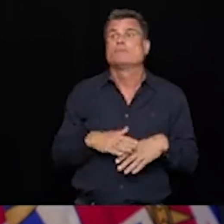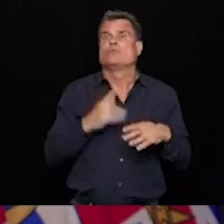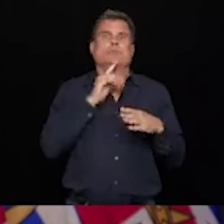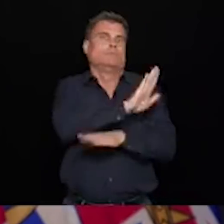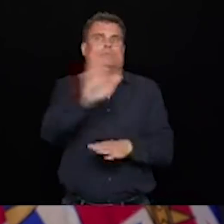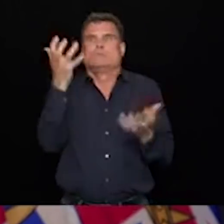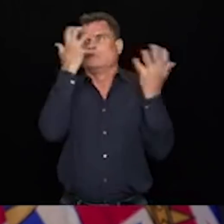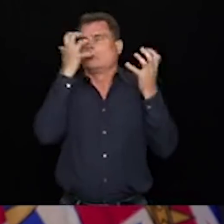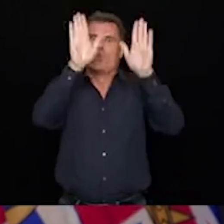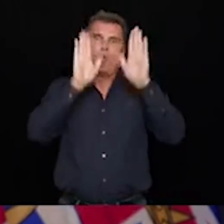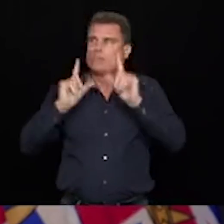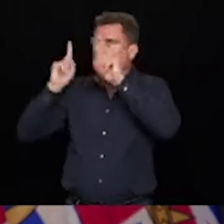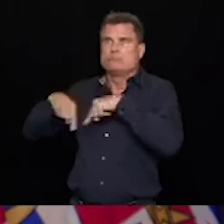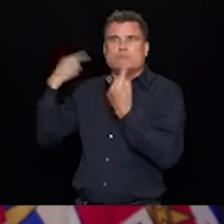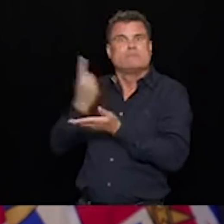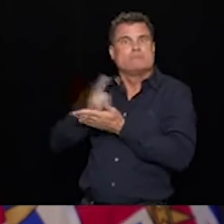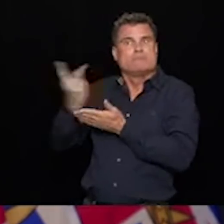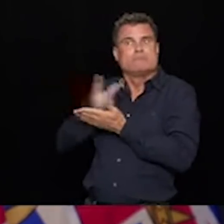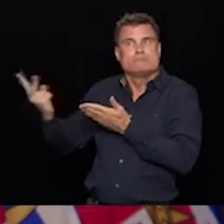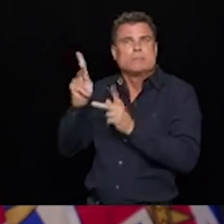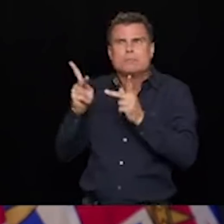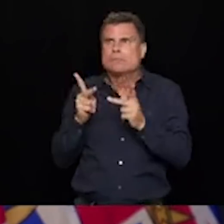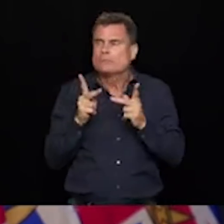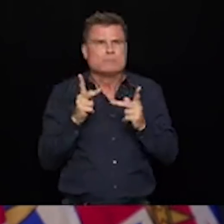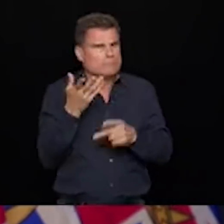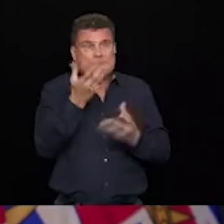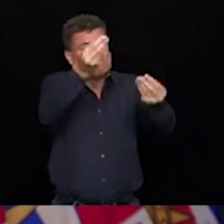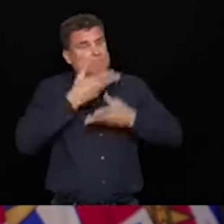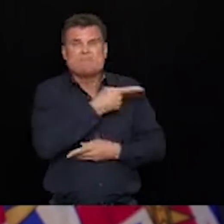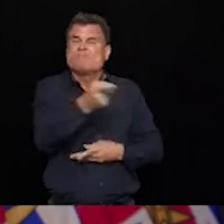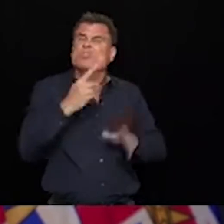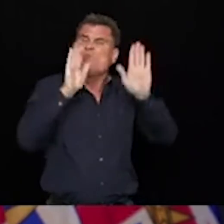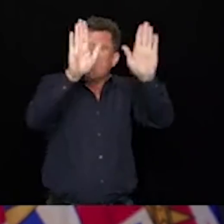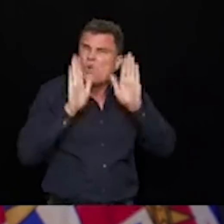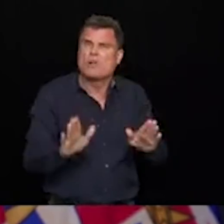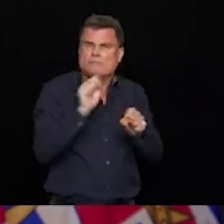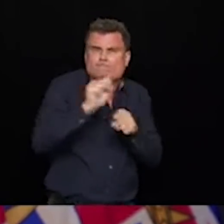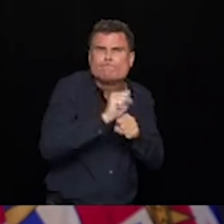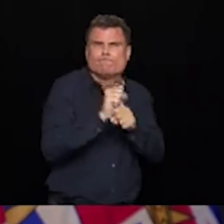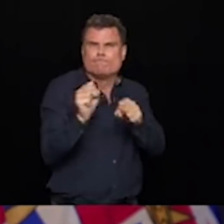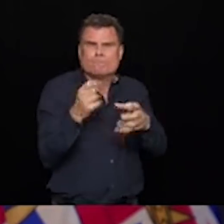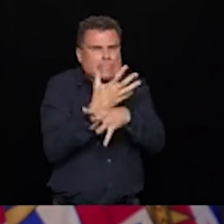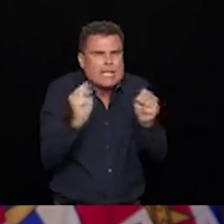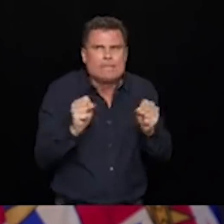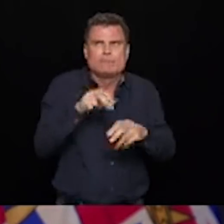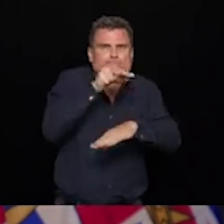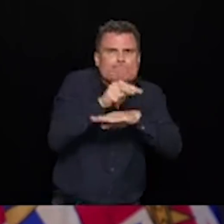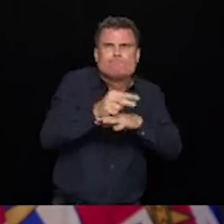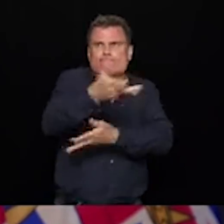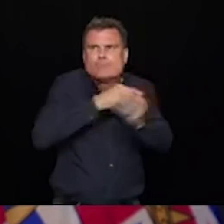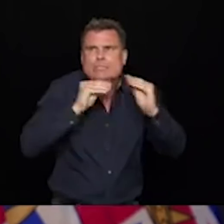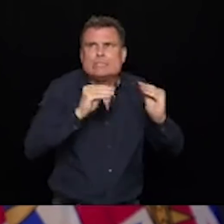I have heard many stories over this past weekend about the happiness of children being back in the classroom. It has been challenging,